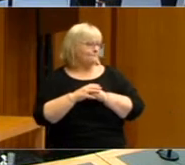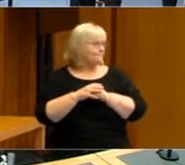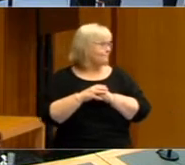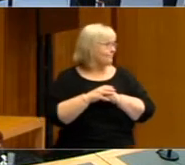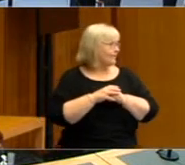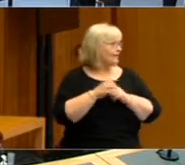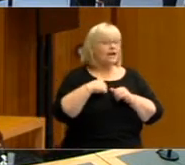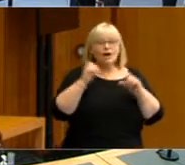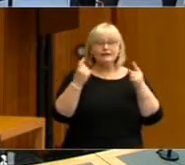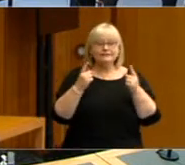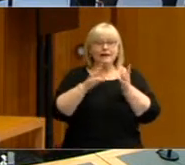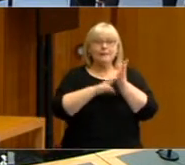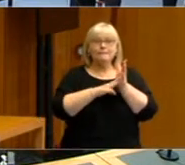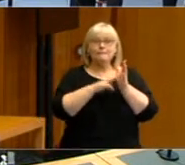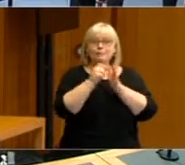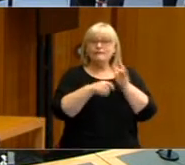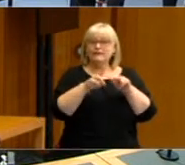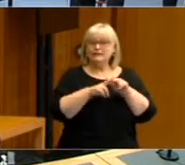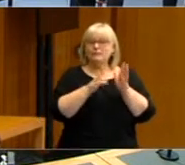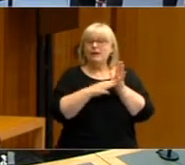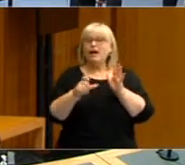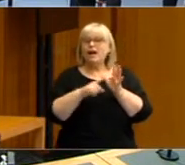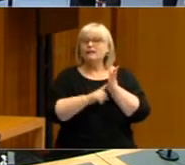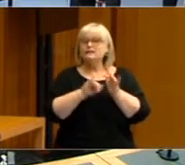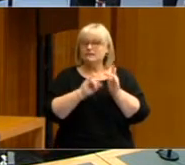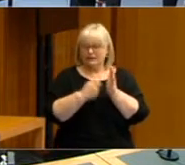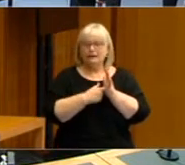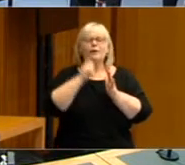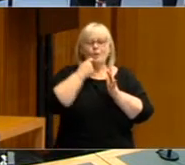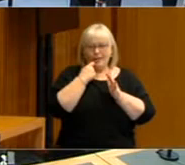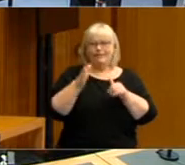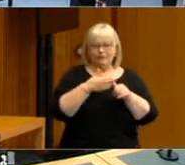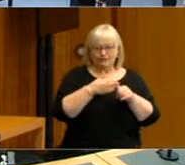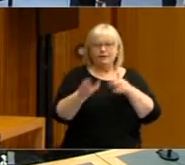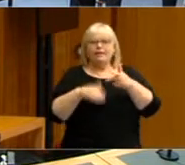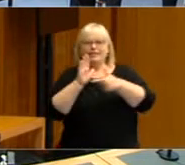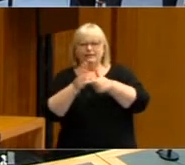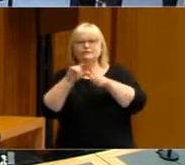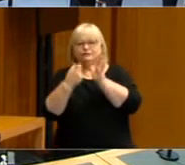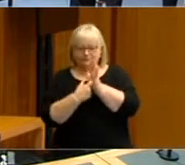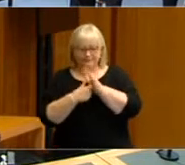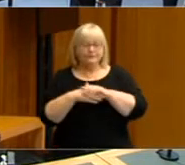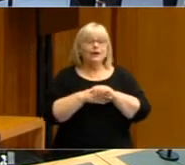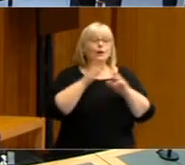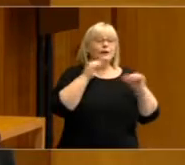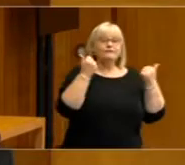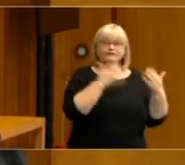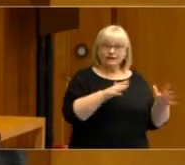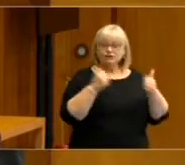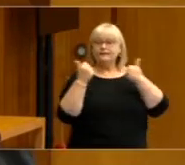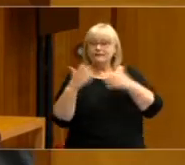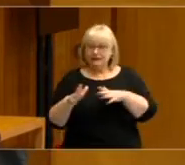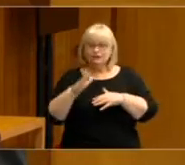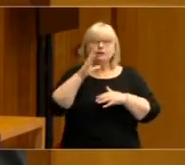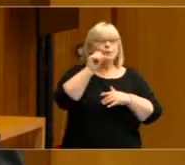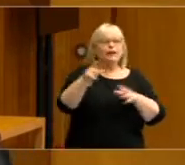I understand that Professor McAllister will present first and followed by Dr Cameron and after both of them have given their presentations then we'll move to a